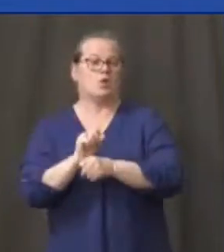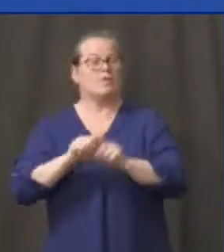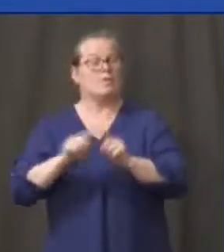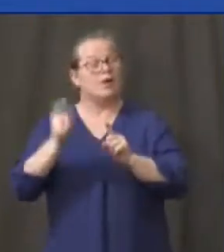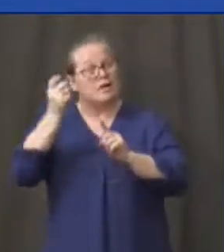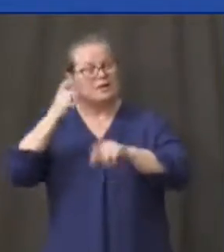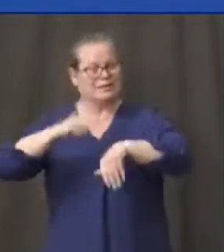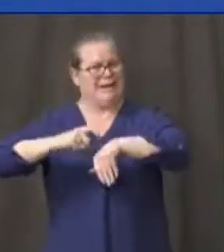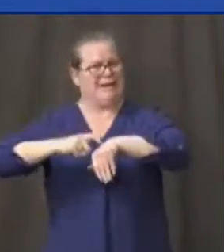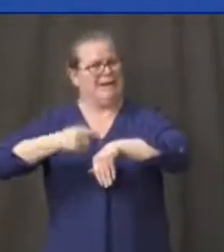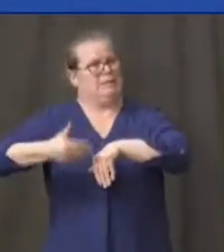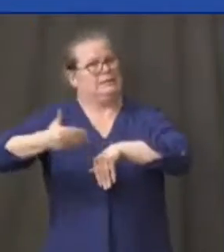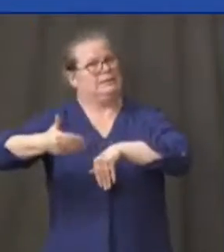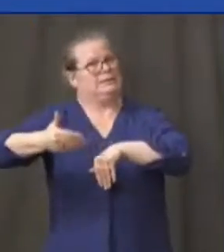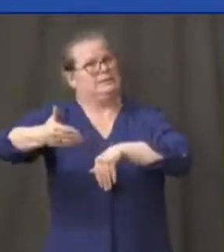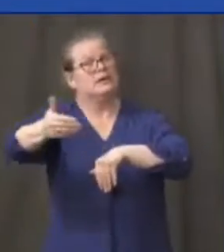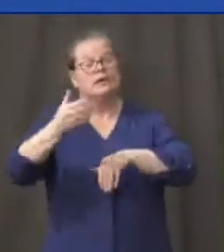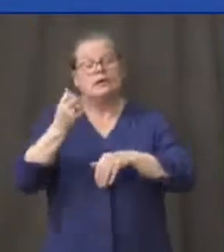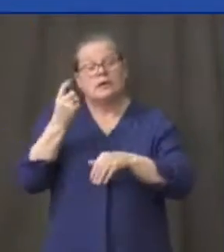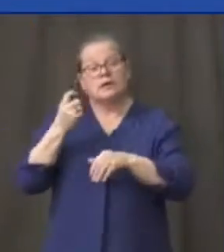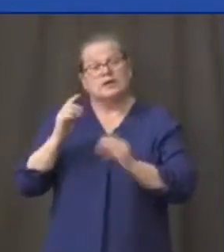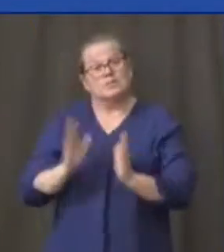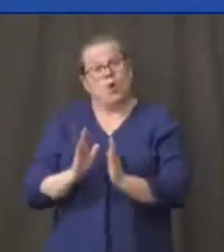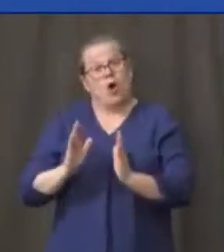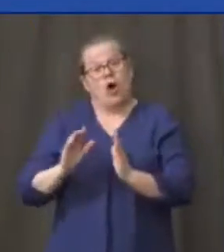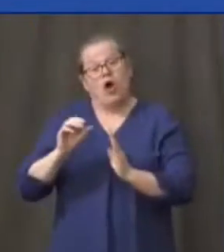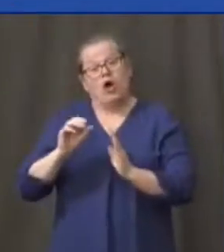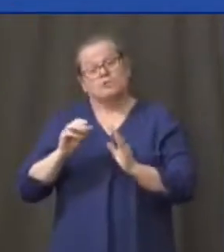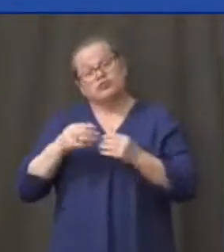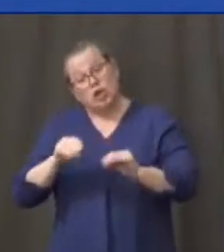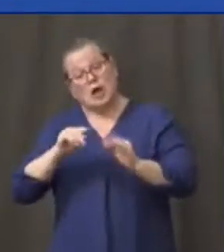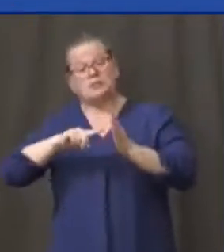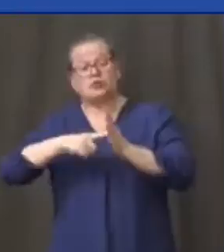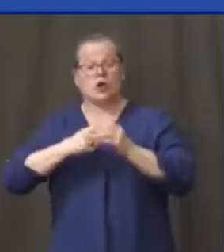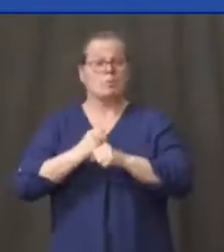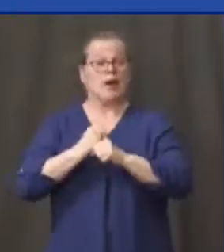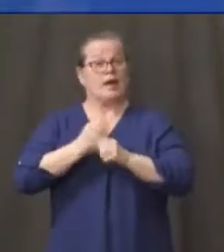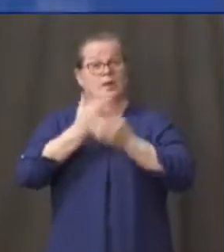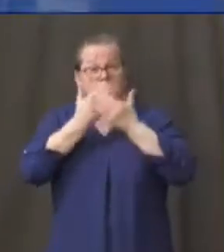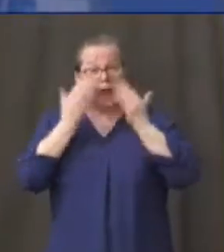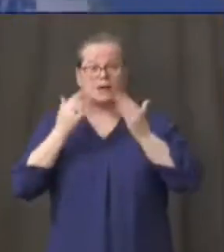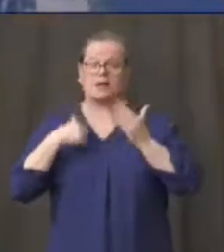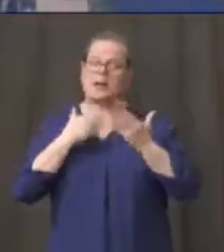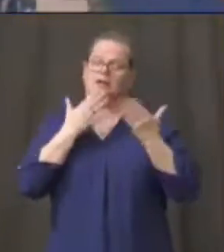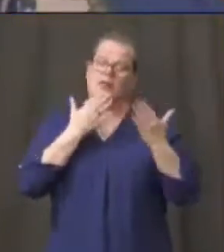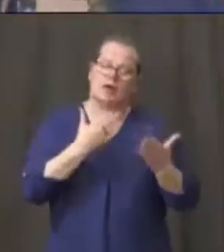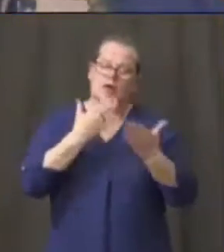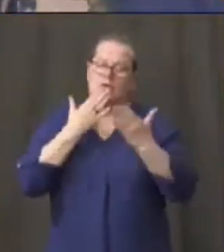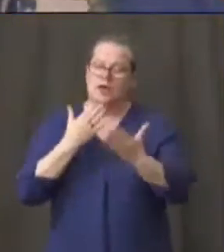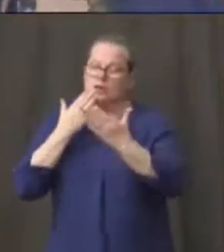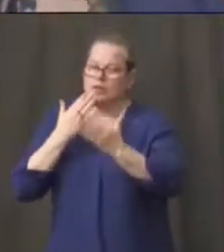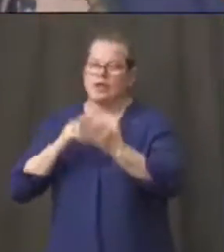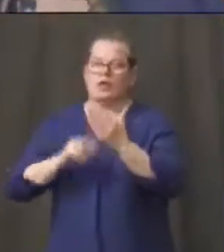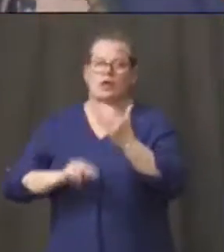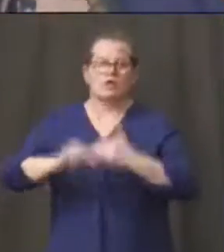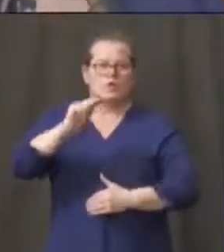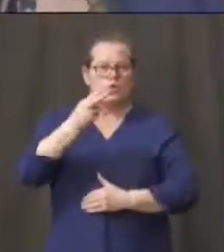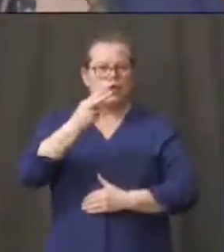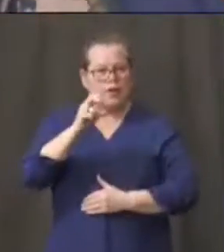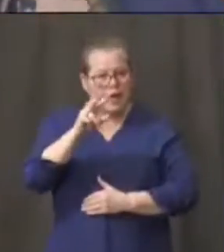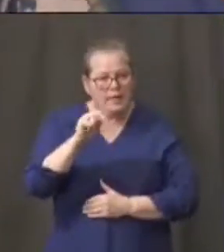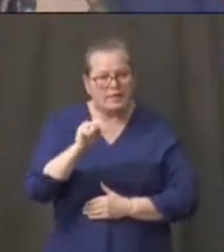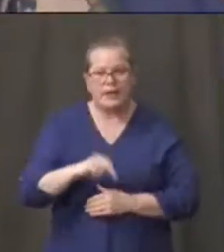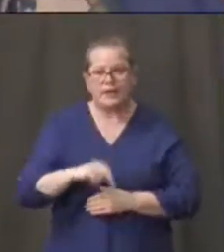shops that are beginning to make this these masks, you know, and I just thank them. Top Deck out of North Haven, Gilman Gear out of Gilman